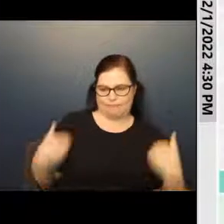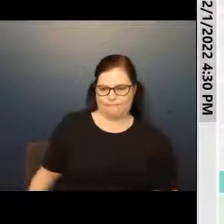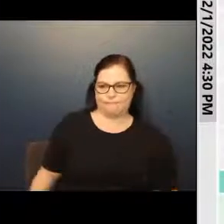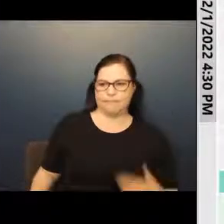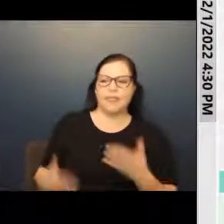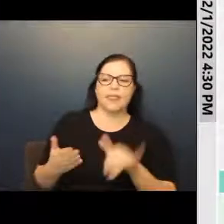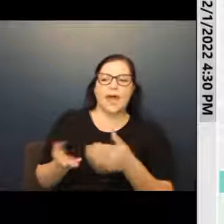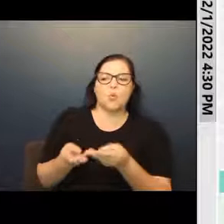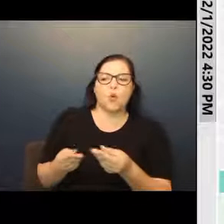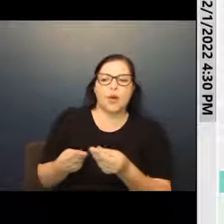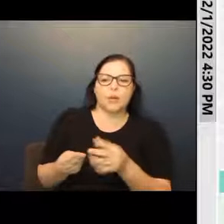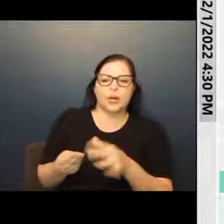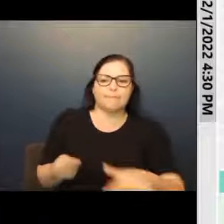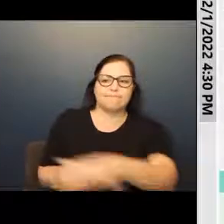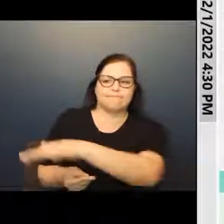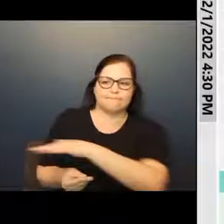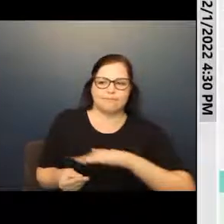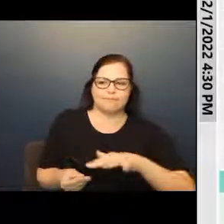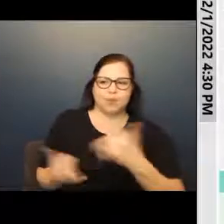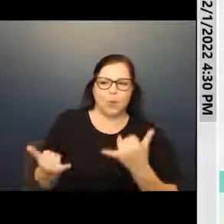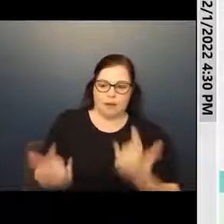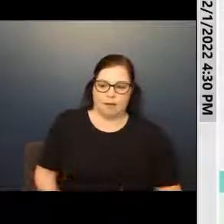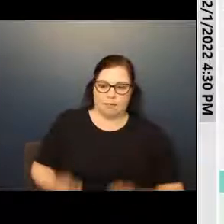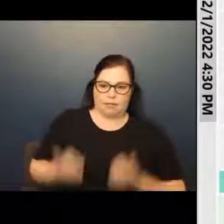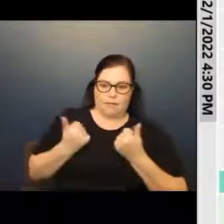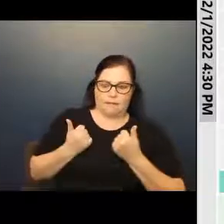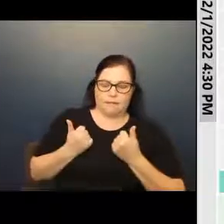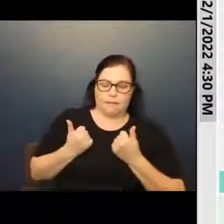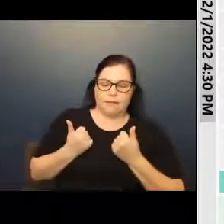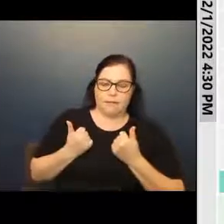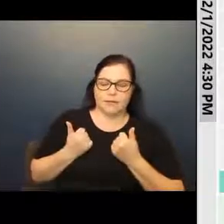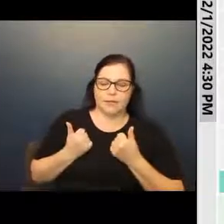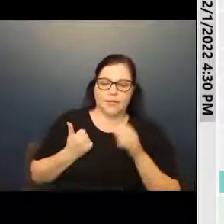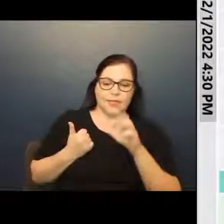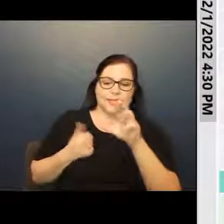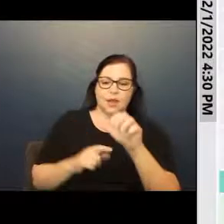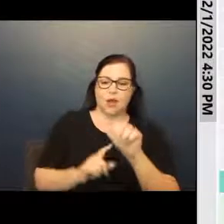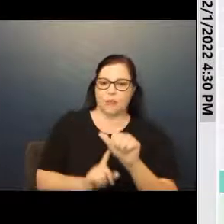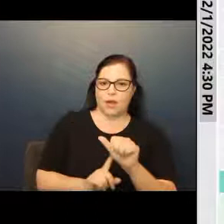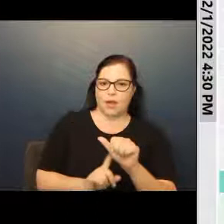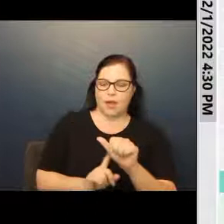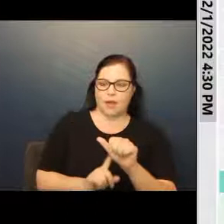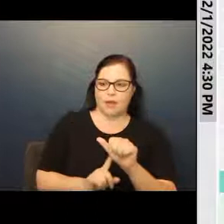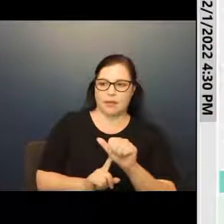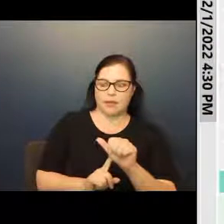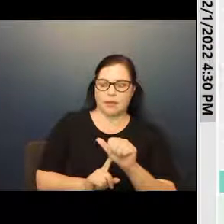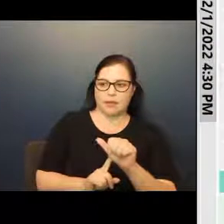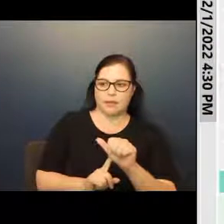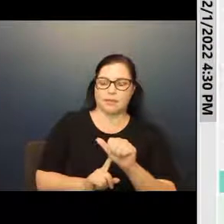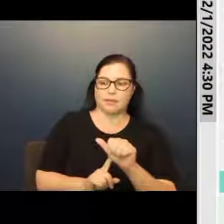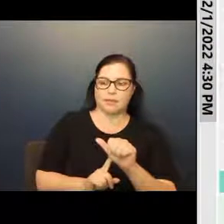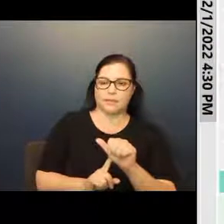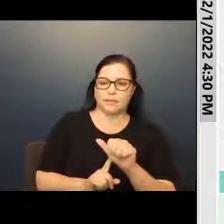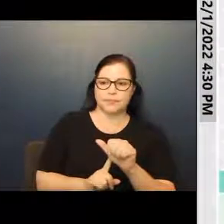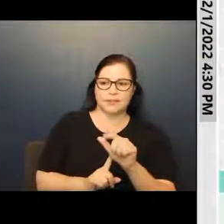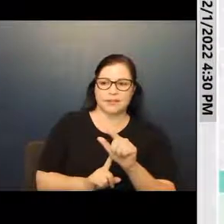existing tenants, it's the property owner. The CRA has been asked to have a